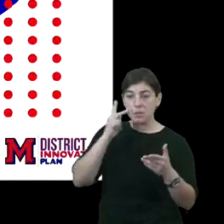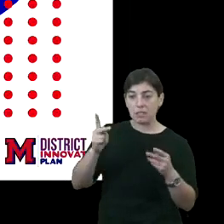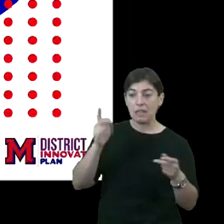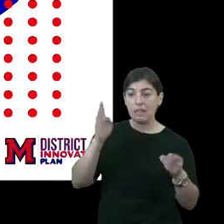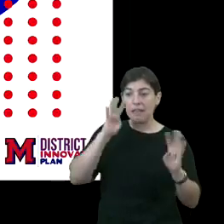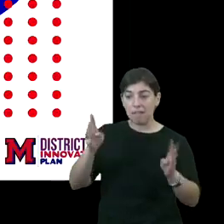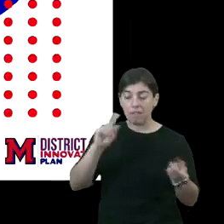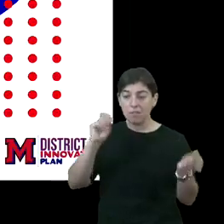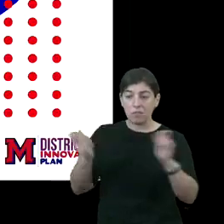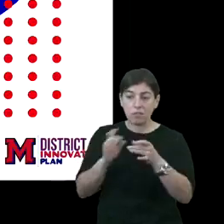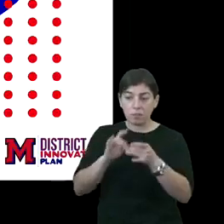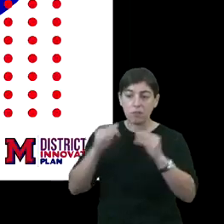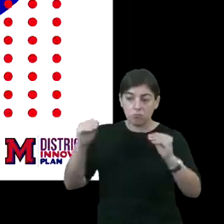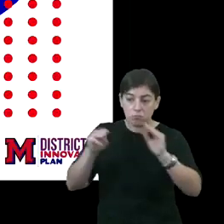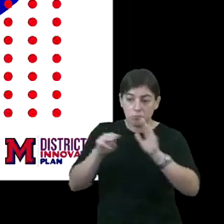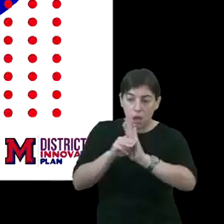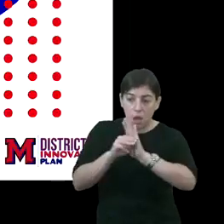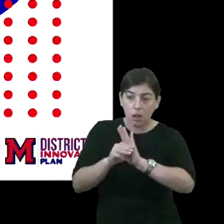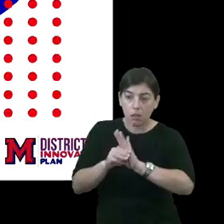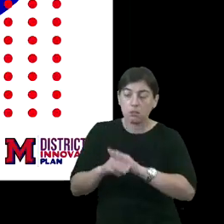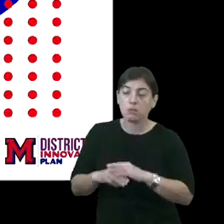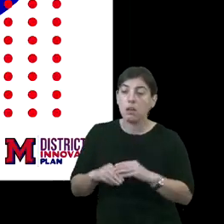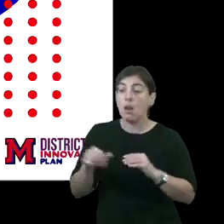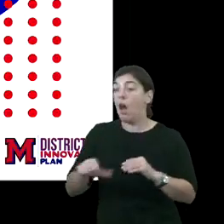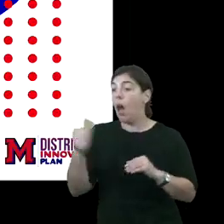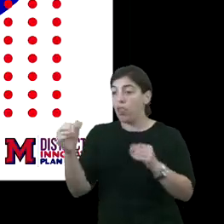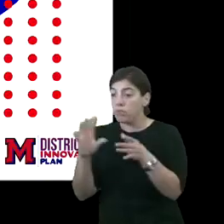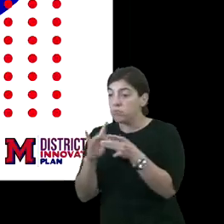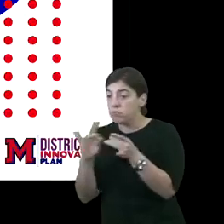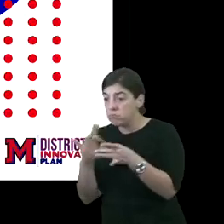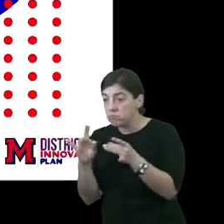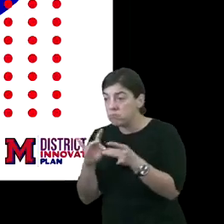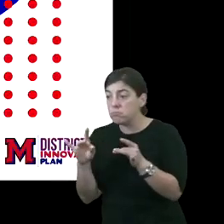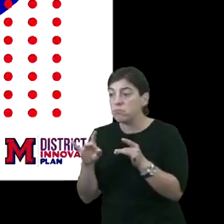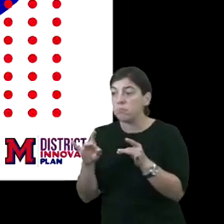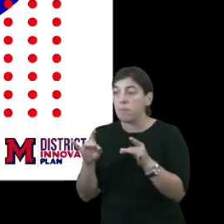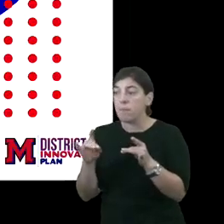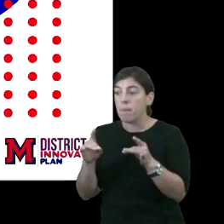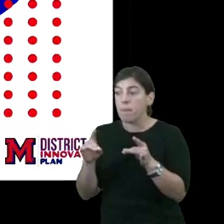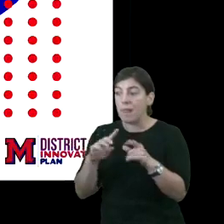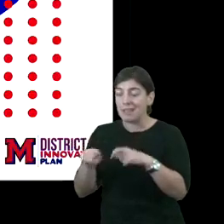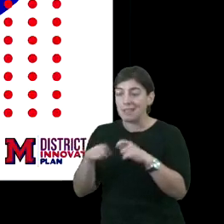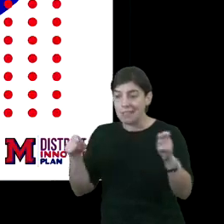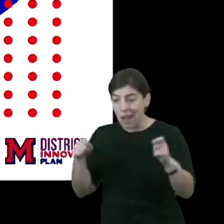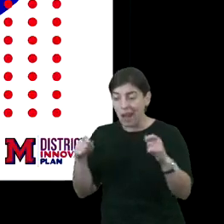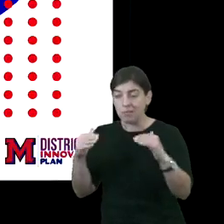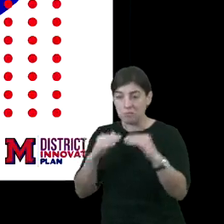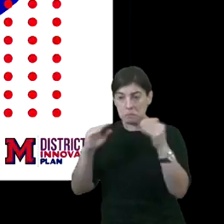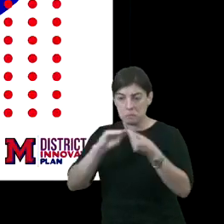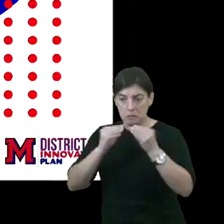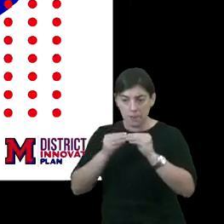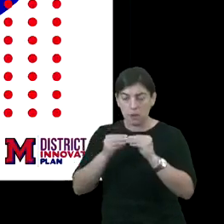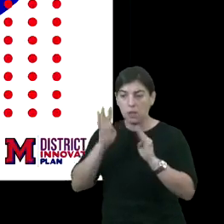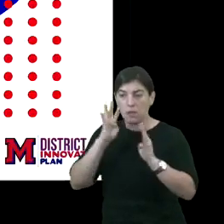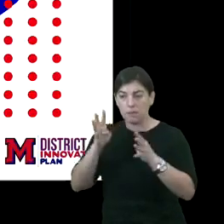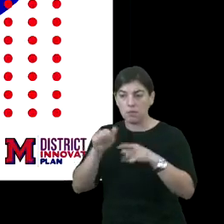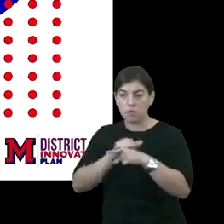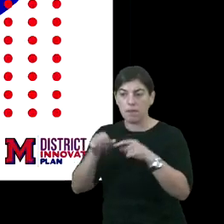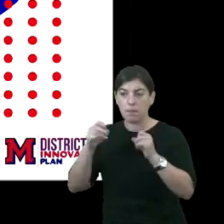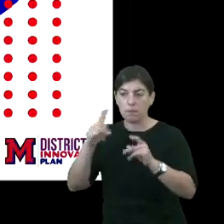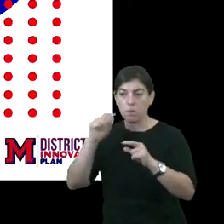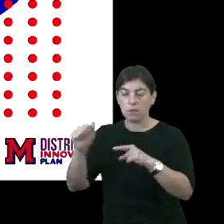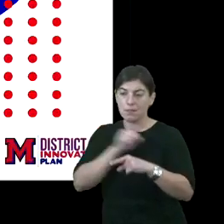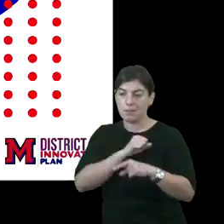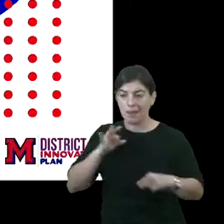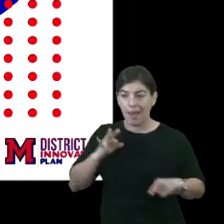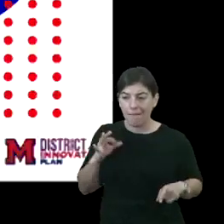changes around instructional models. And others are saying as a tie, innovative training opportunities for staff